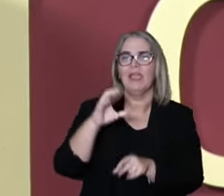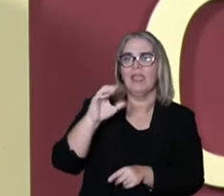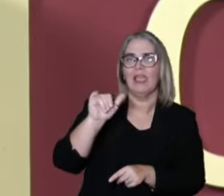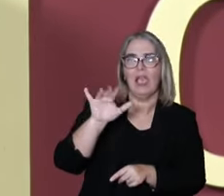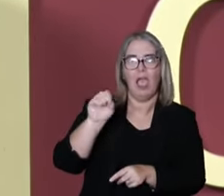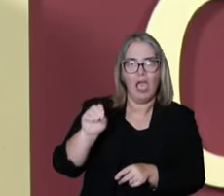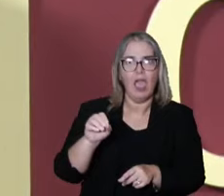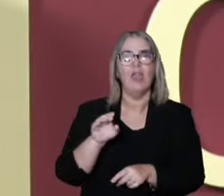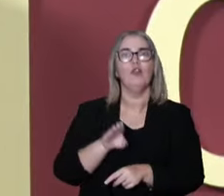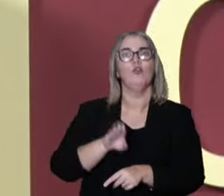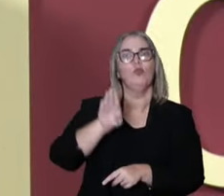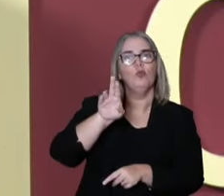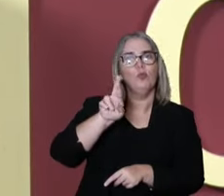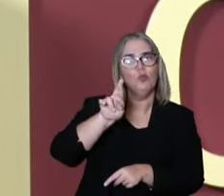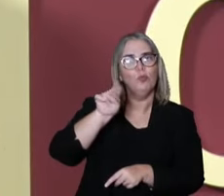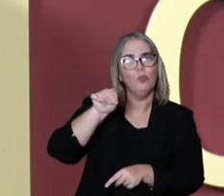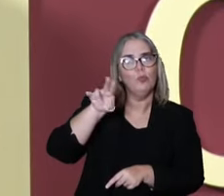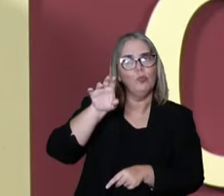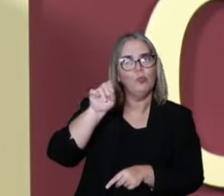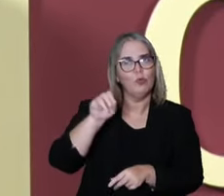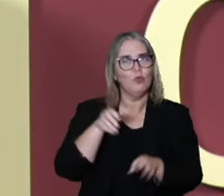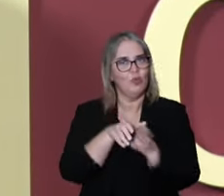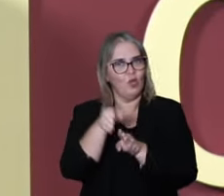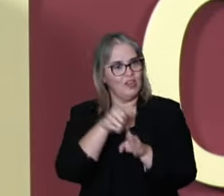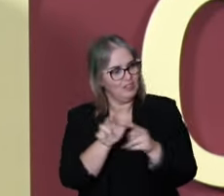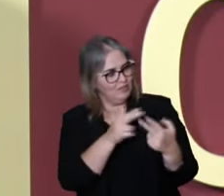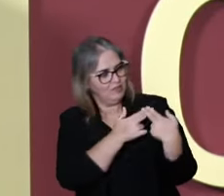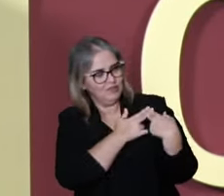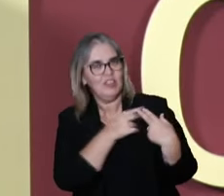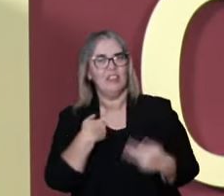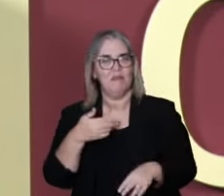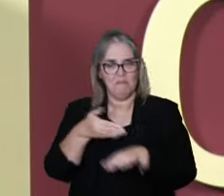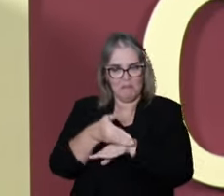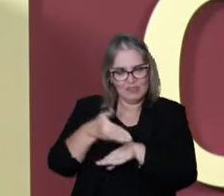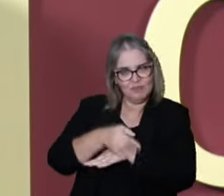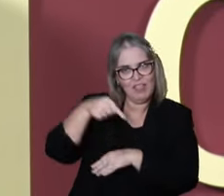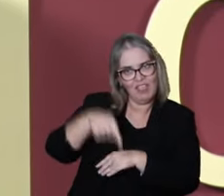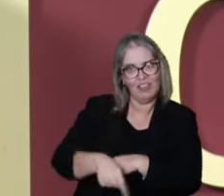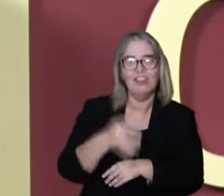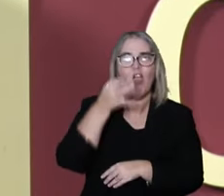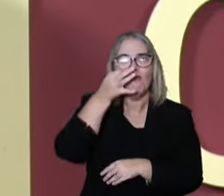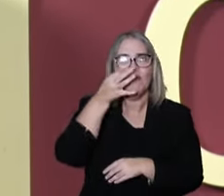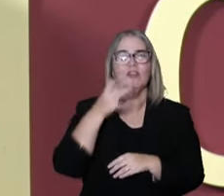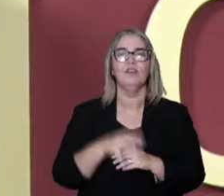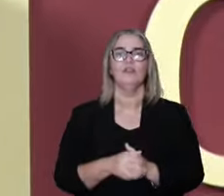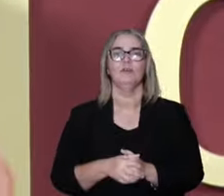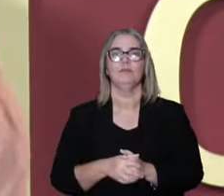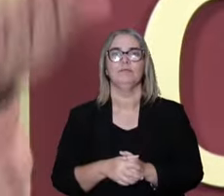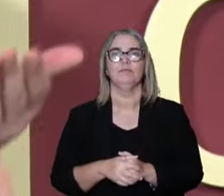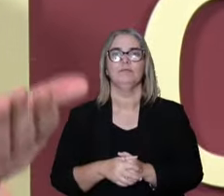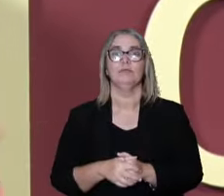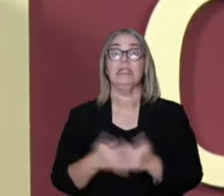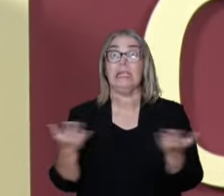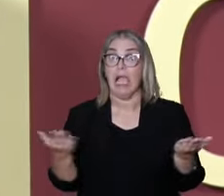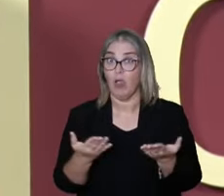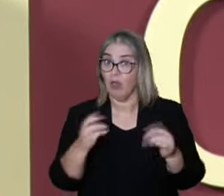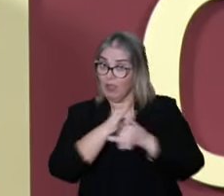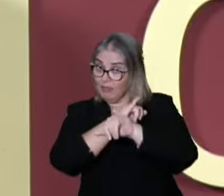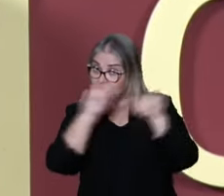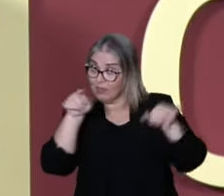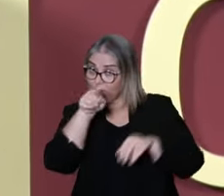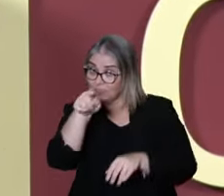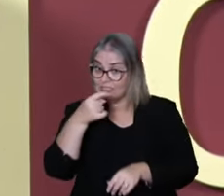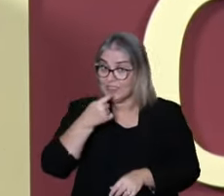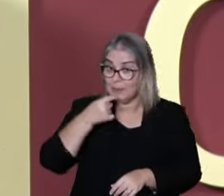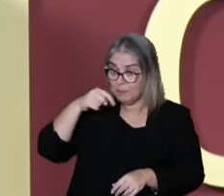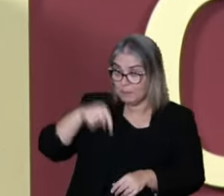Kiko Kaku Ukayo, the participation of Bruno too, with his questions.